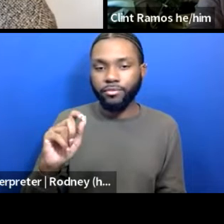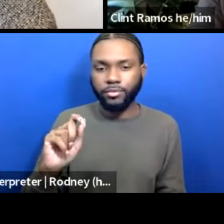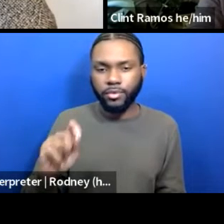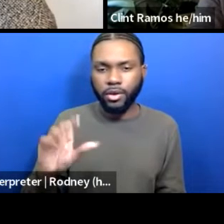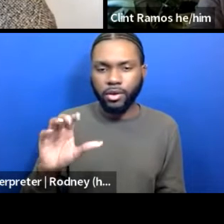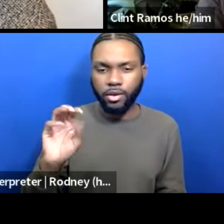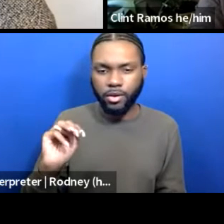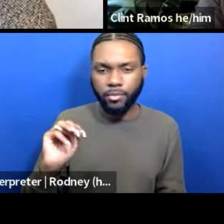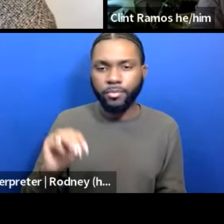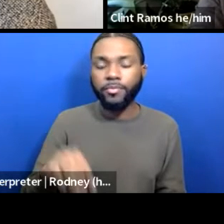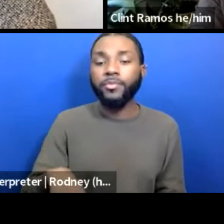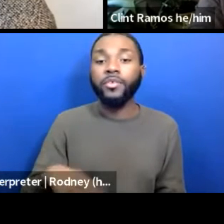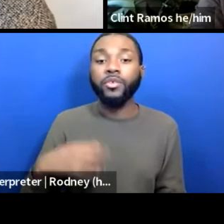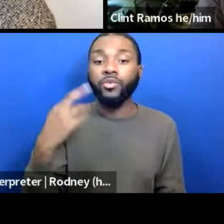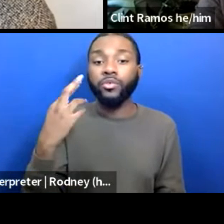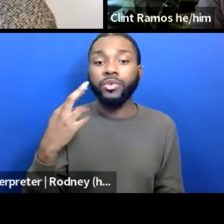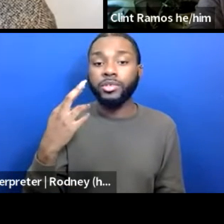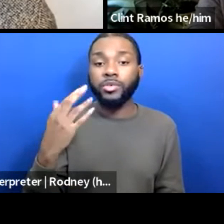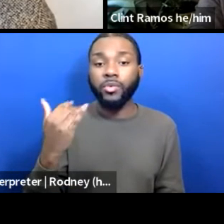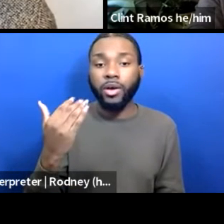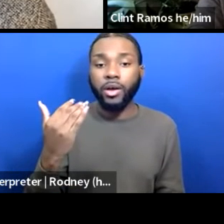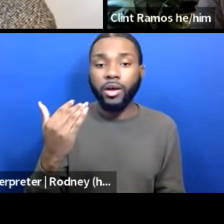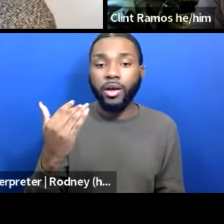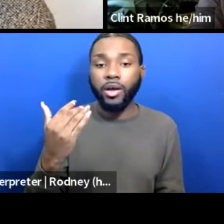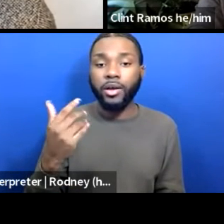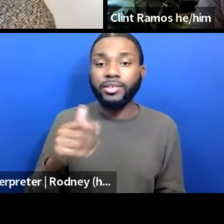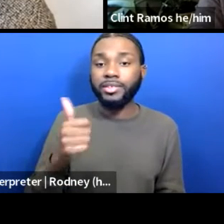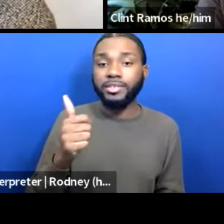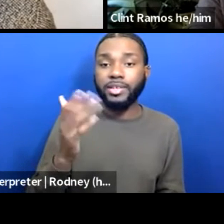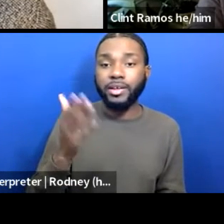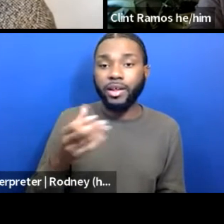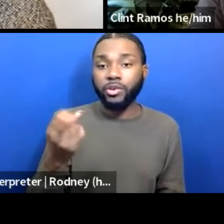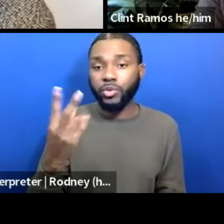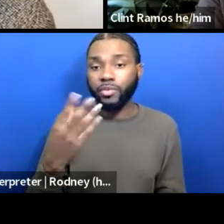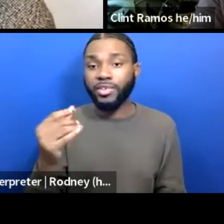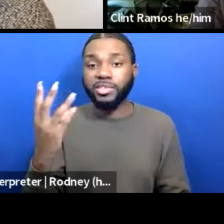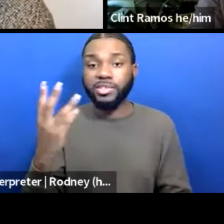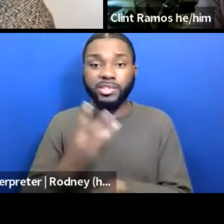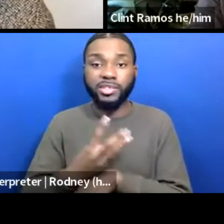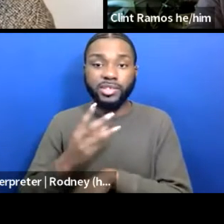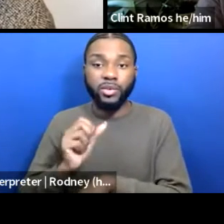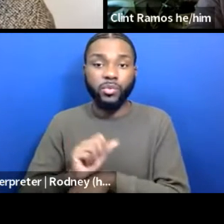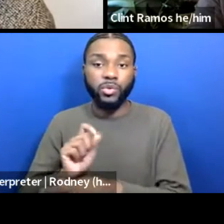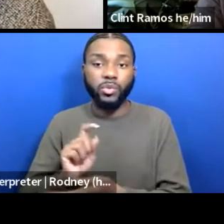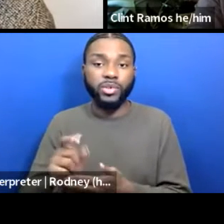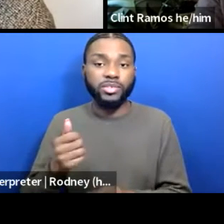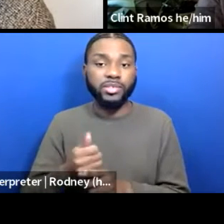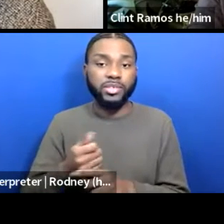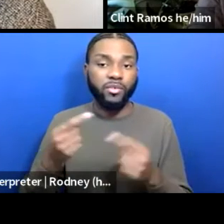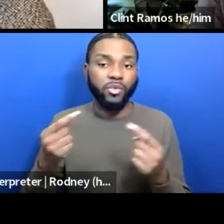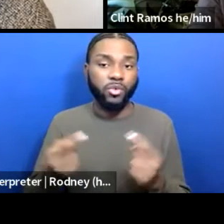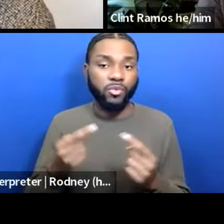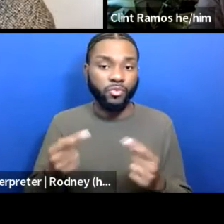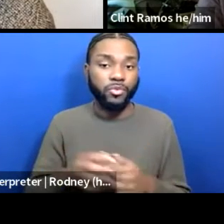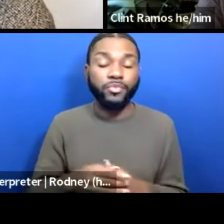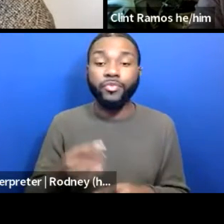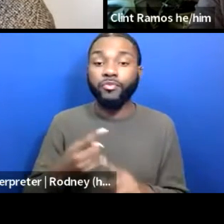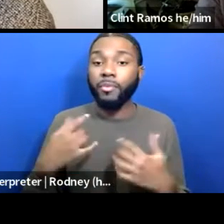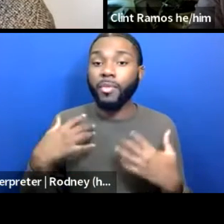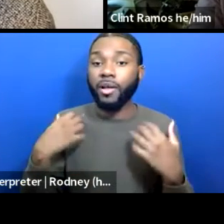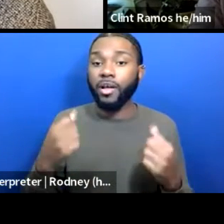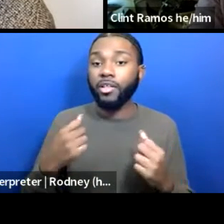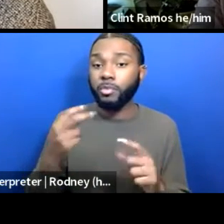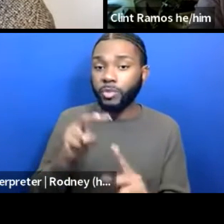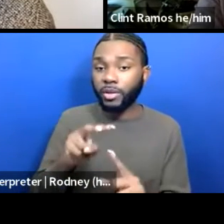why 10 out of 12s and six-day rehearsal weeks are harmful. So a health perspective, from